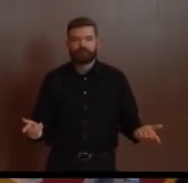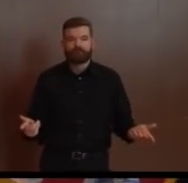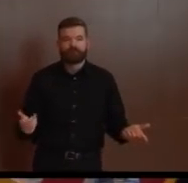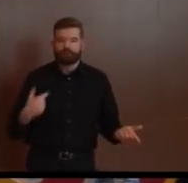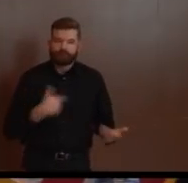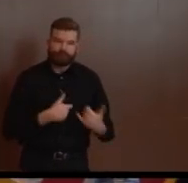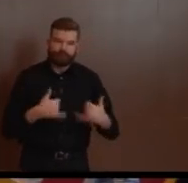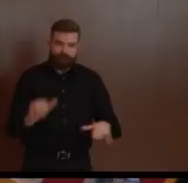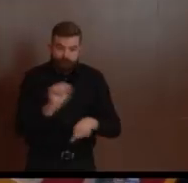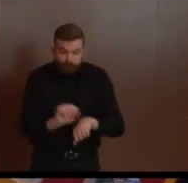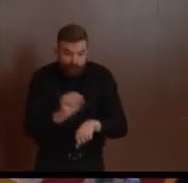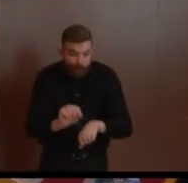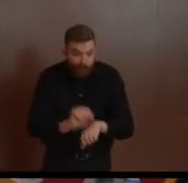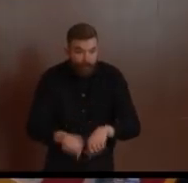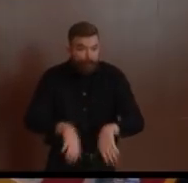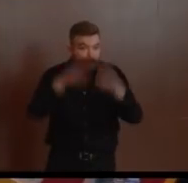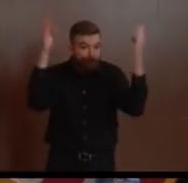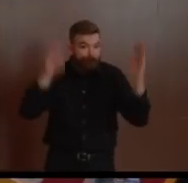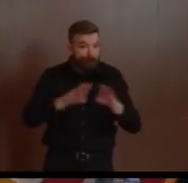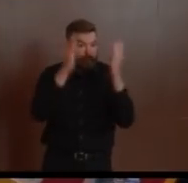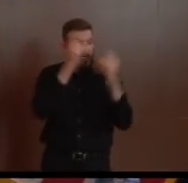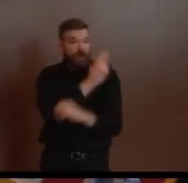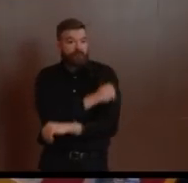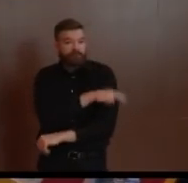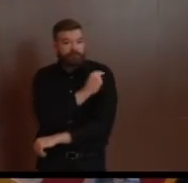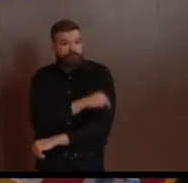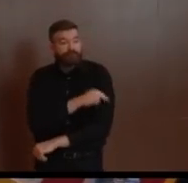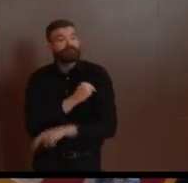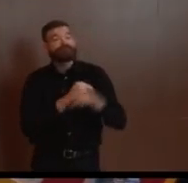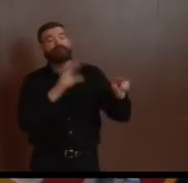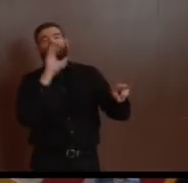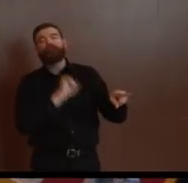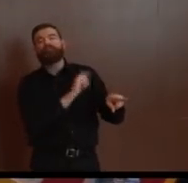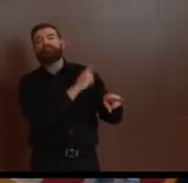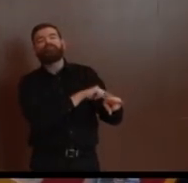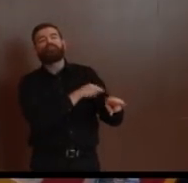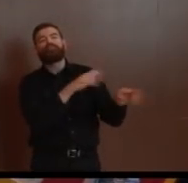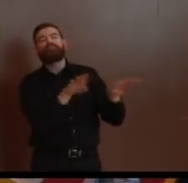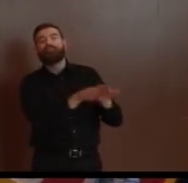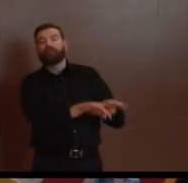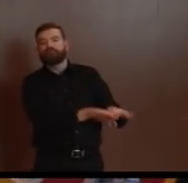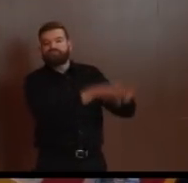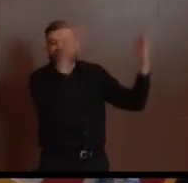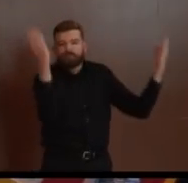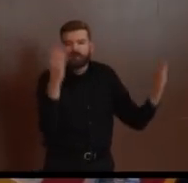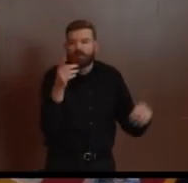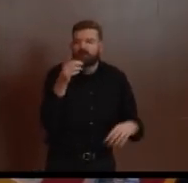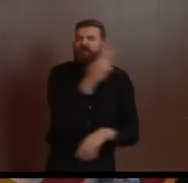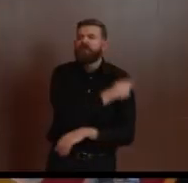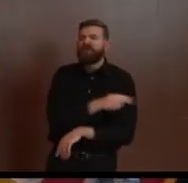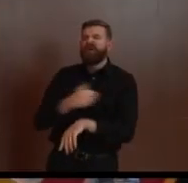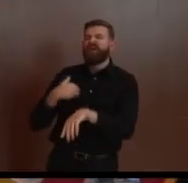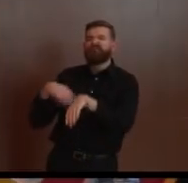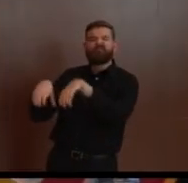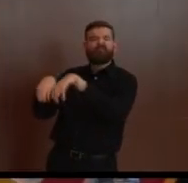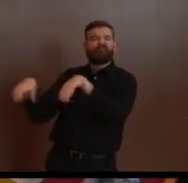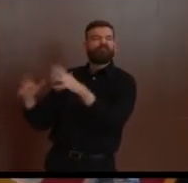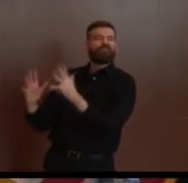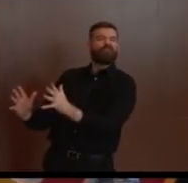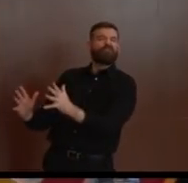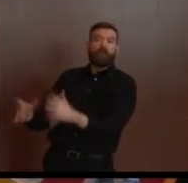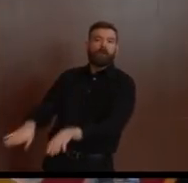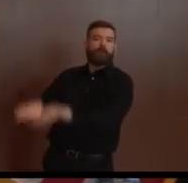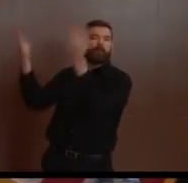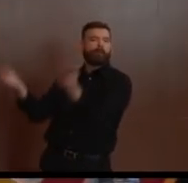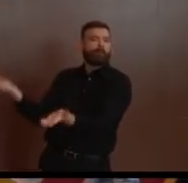Assuming that we're able to latch on to the blue reality and not that red reality, it is manageable. And that's an important point